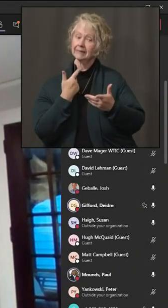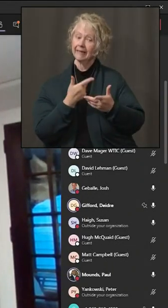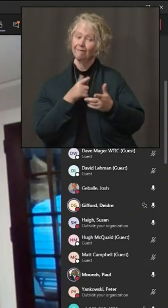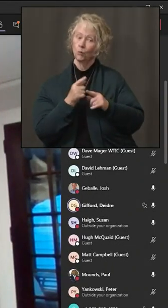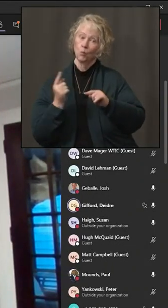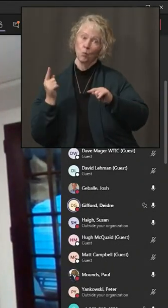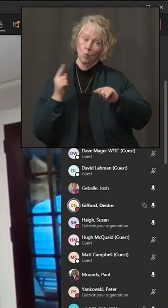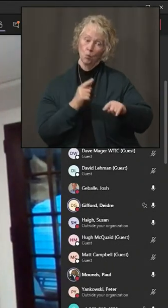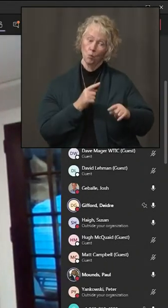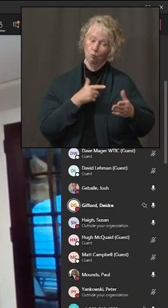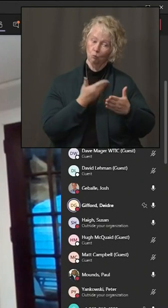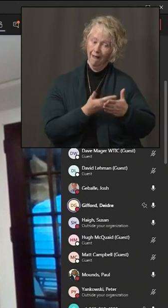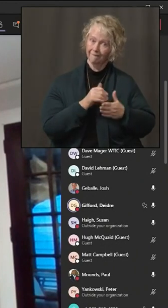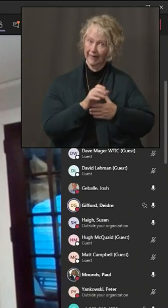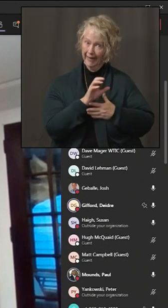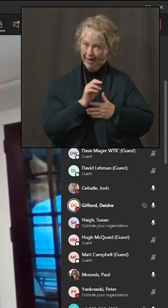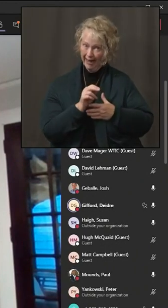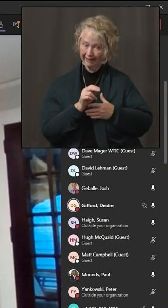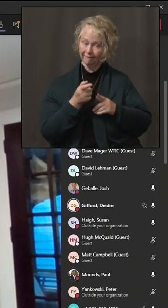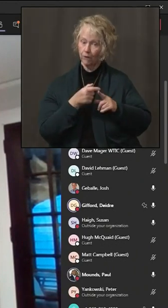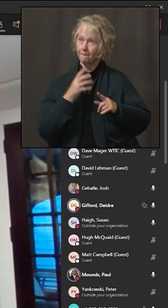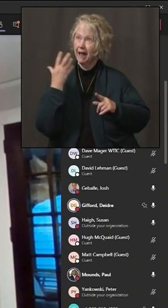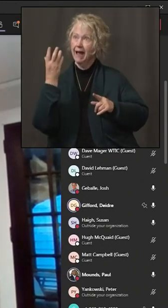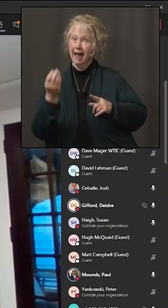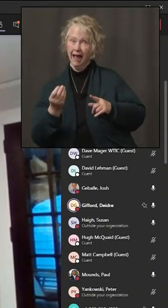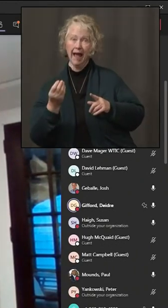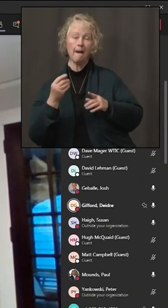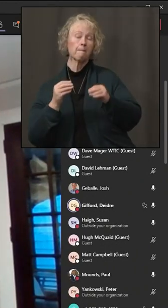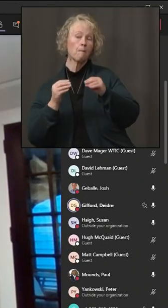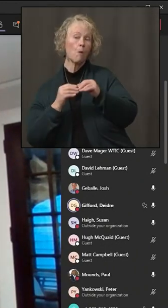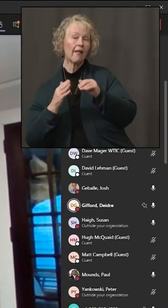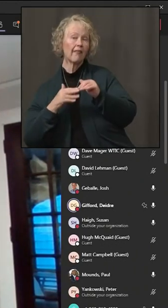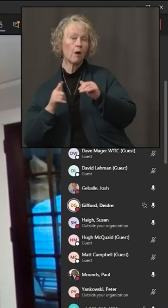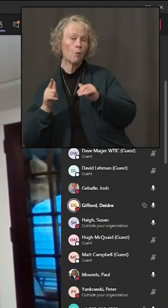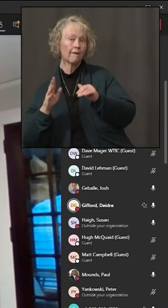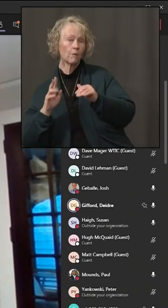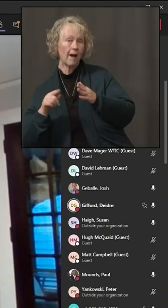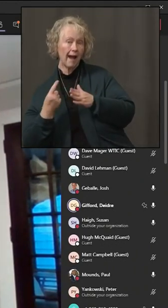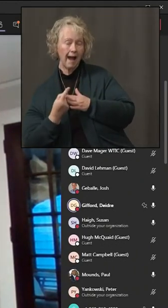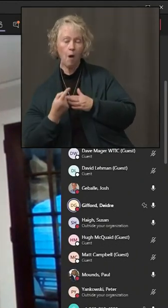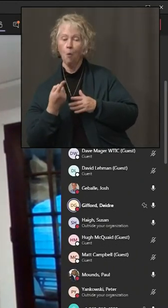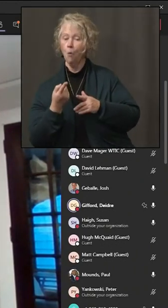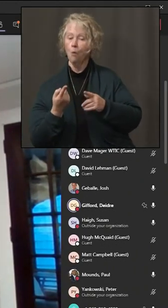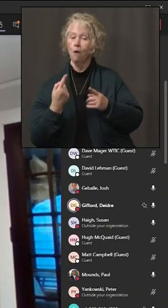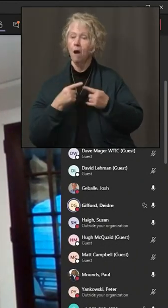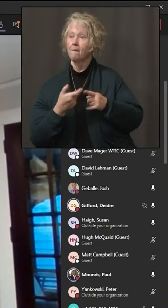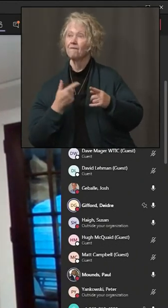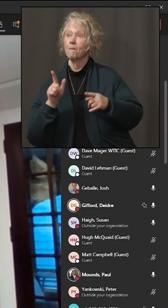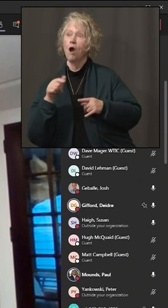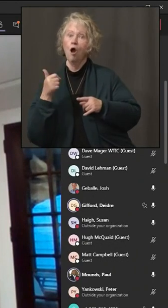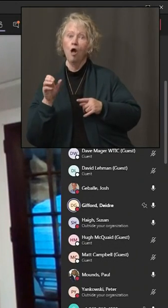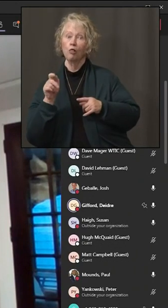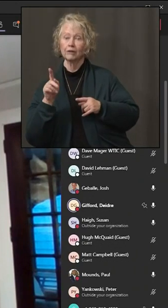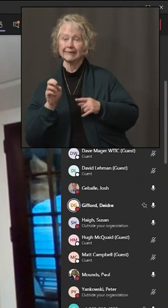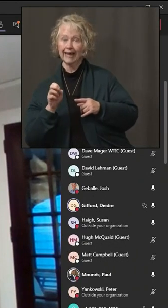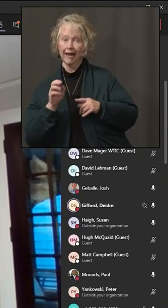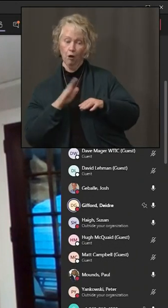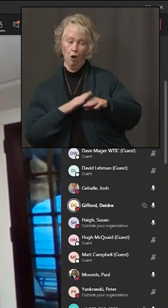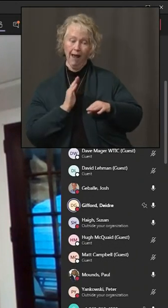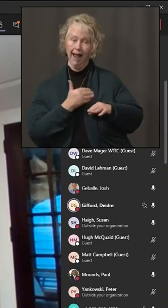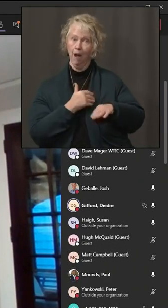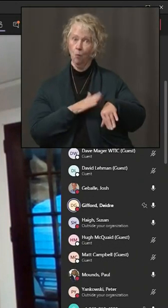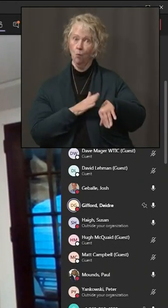you're coming to Connecticut, if you've been out of the state for more than 24 hours, or if you're coming here from another state that's on our list,